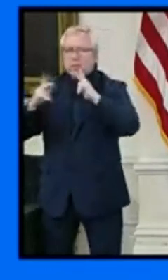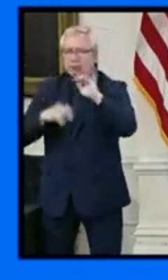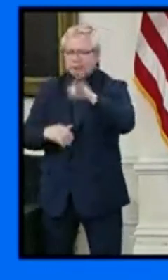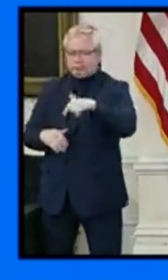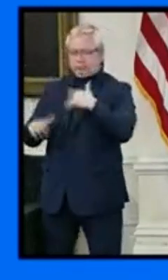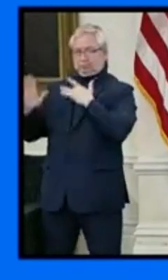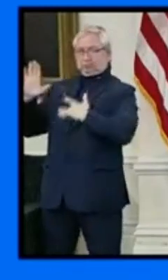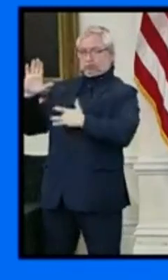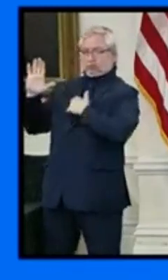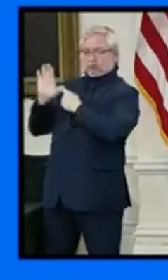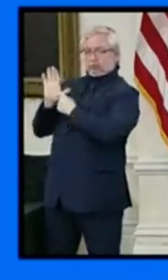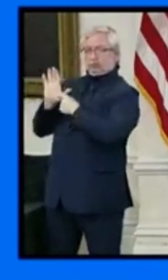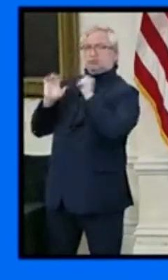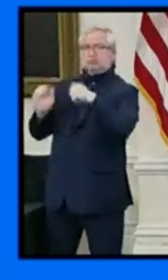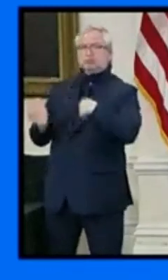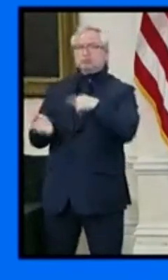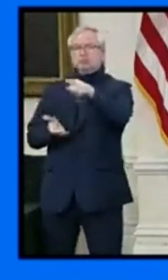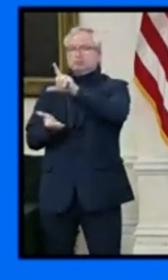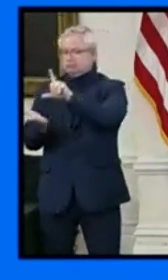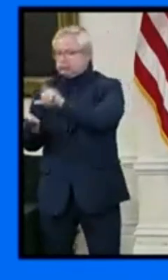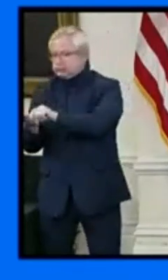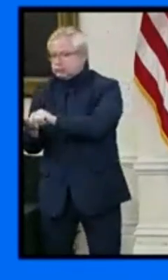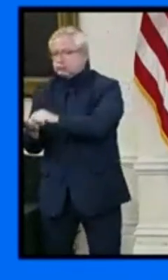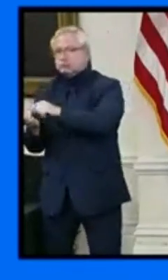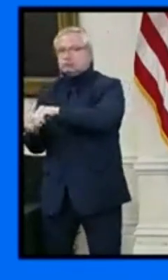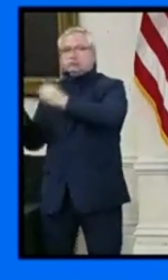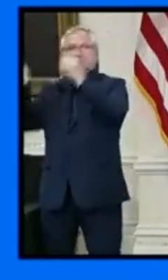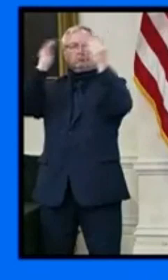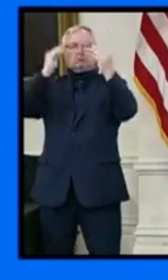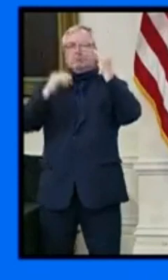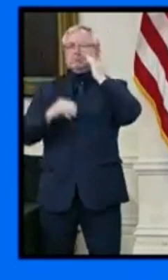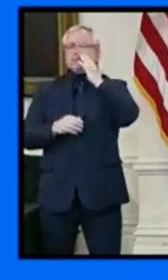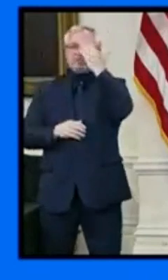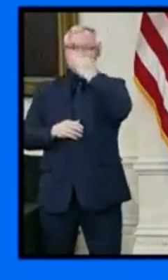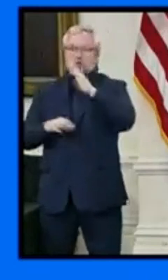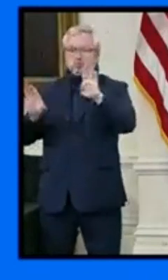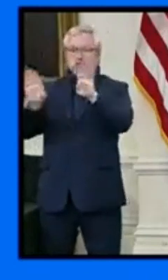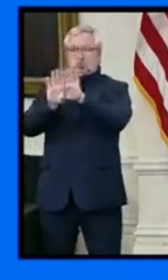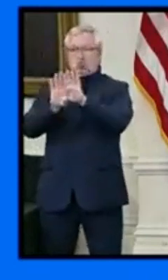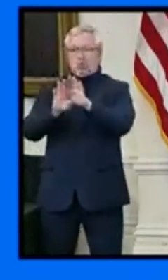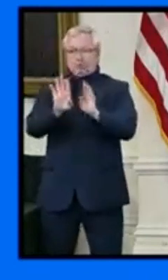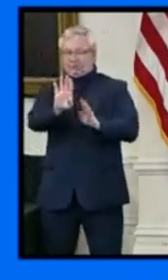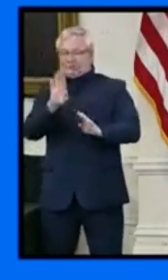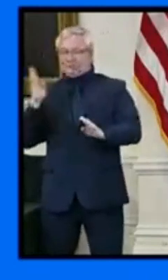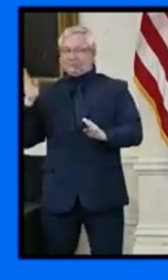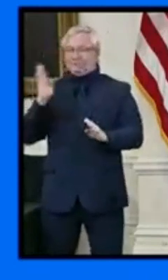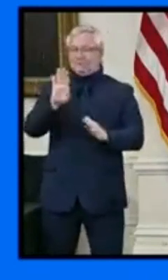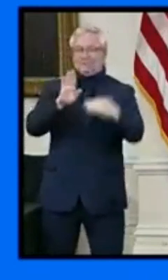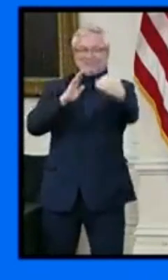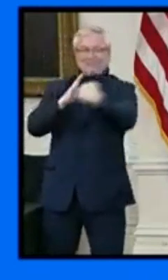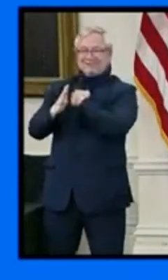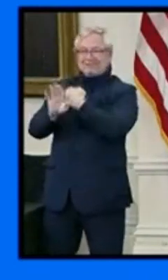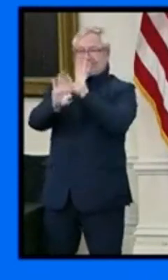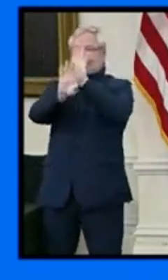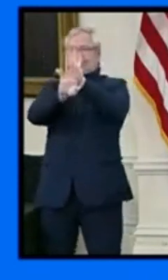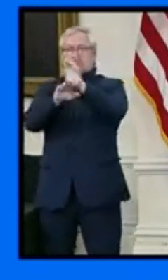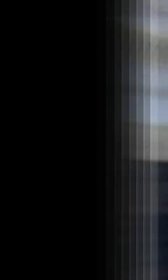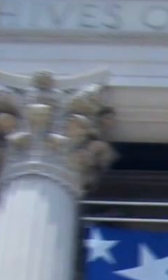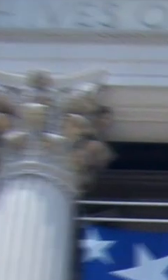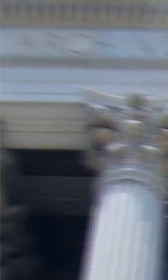your storefront by visiting open.maryland.gov slash back to business.